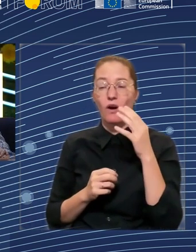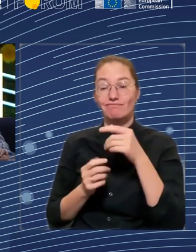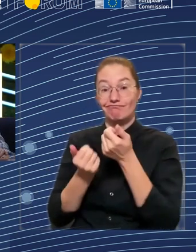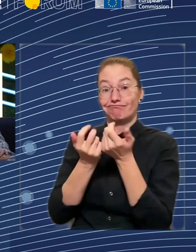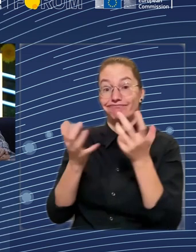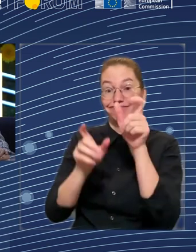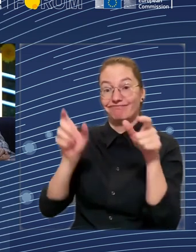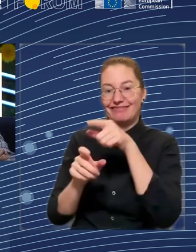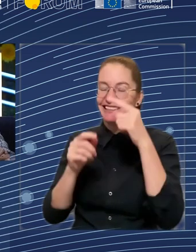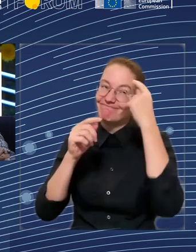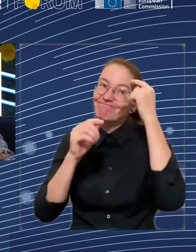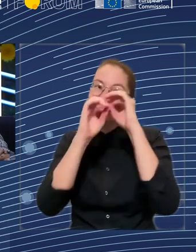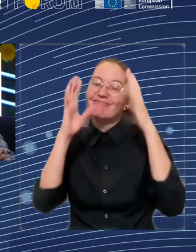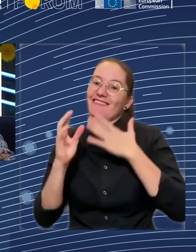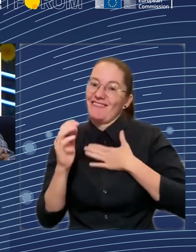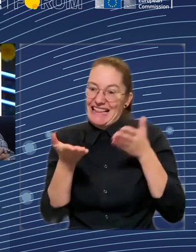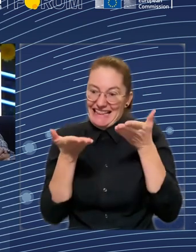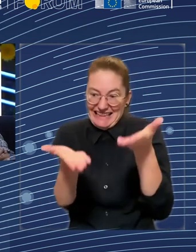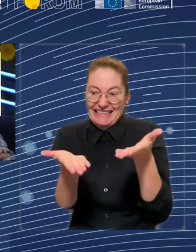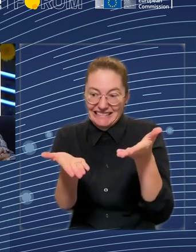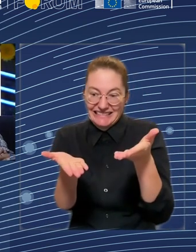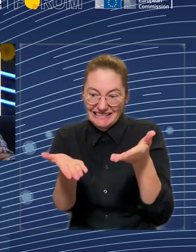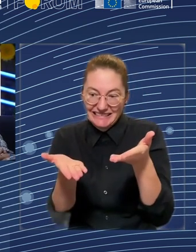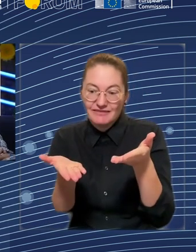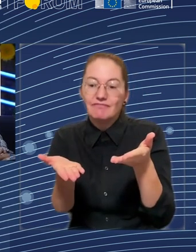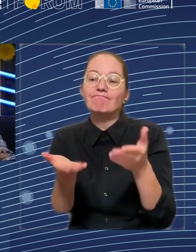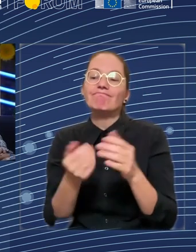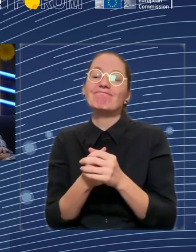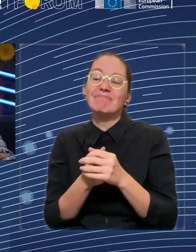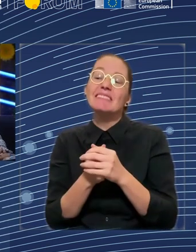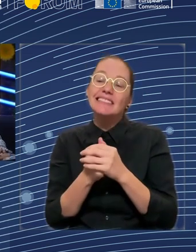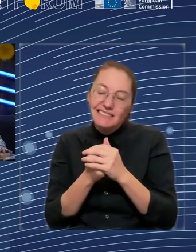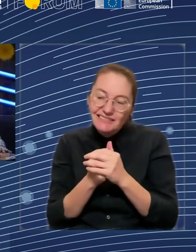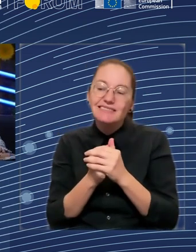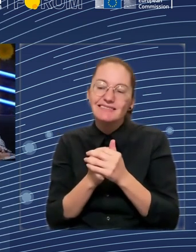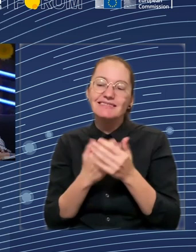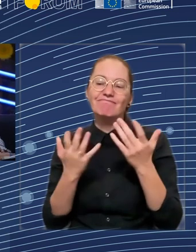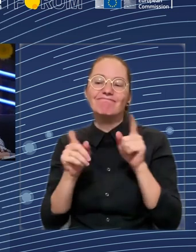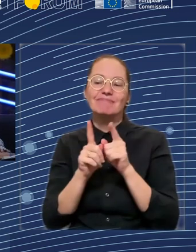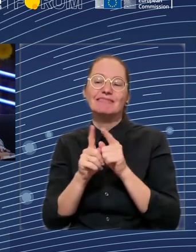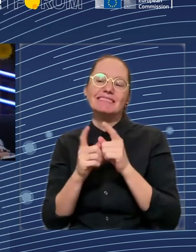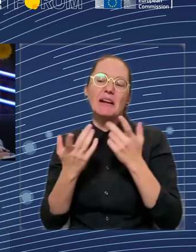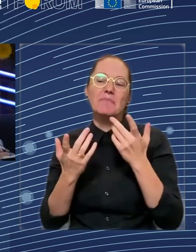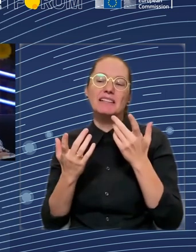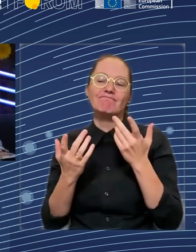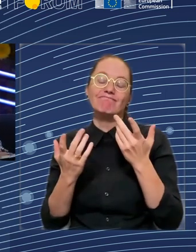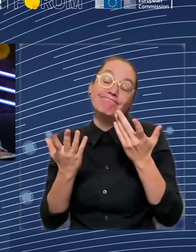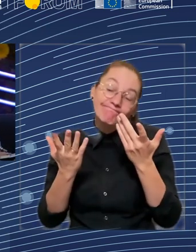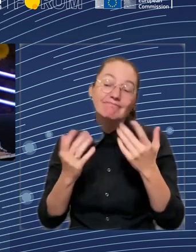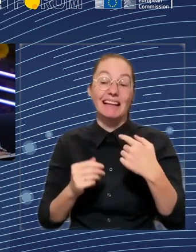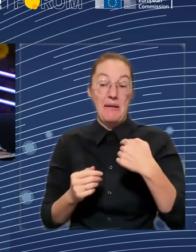account. We have our welfare systems that have been built over years, and in different ways they,